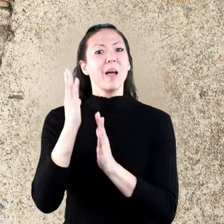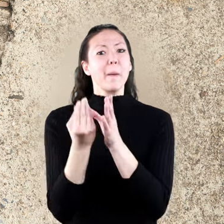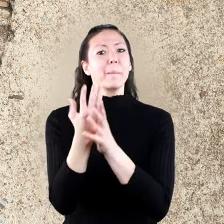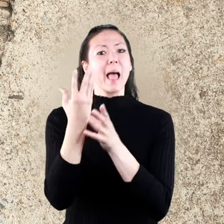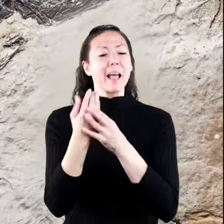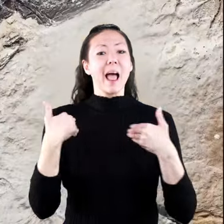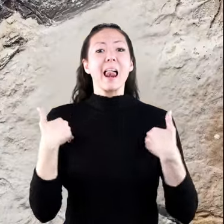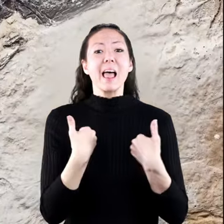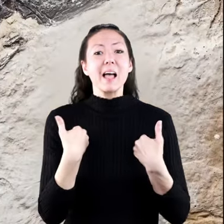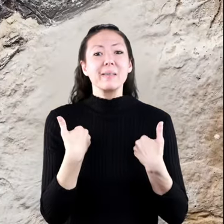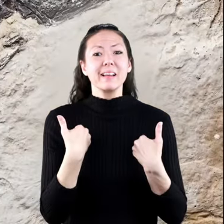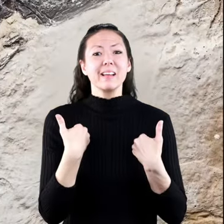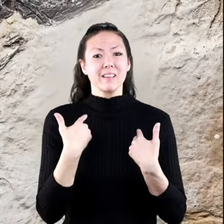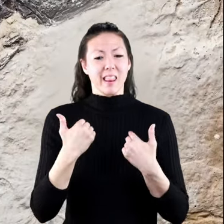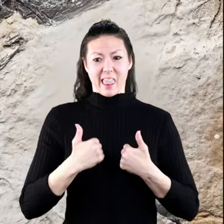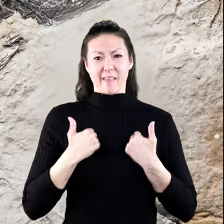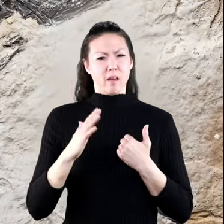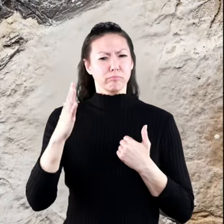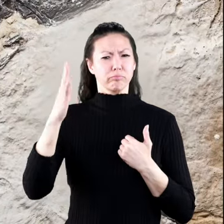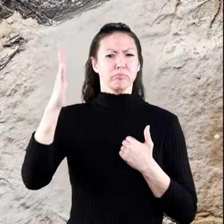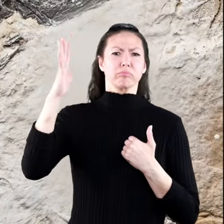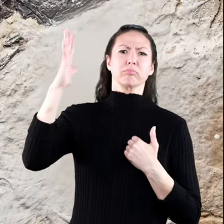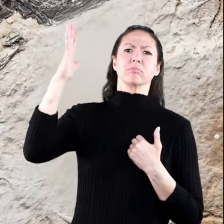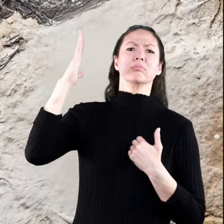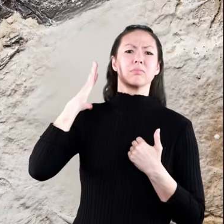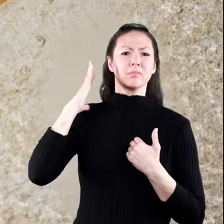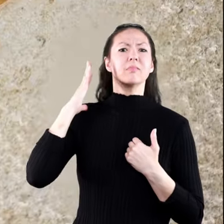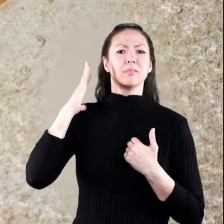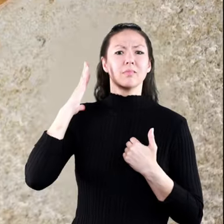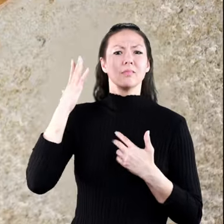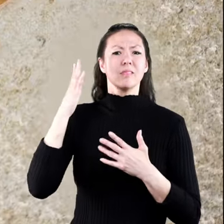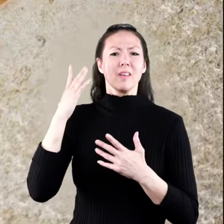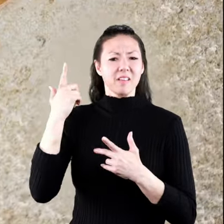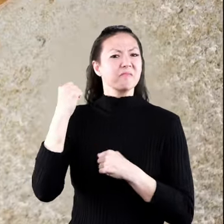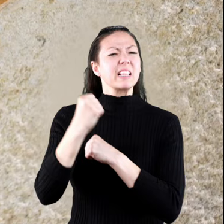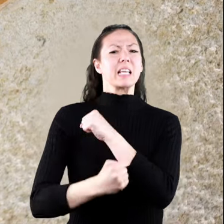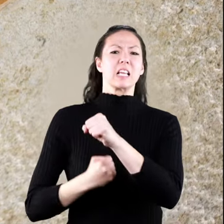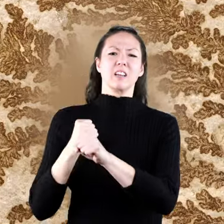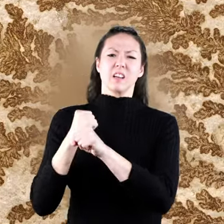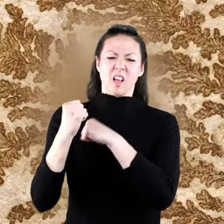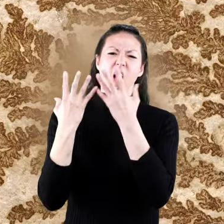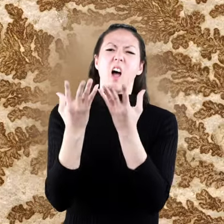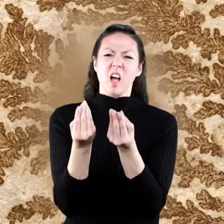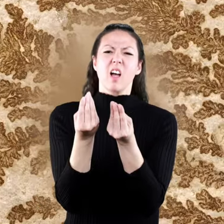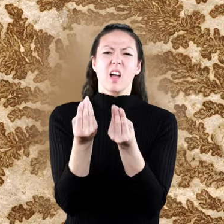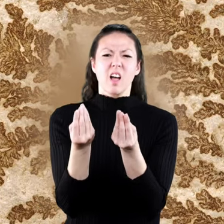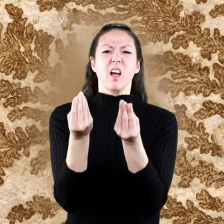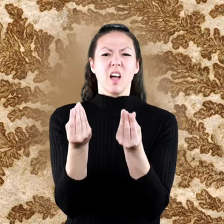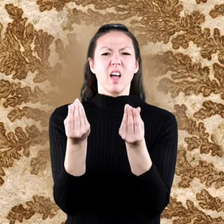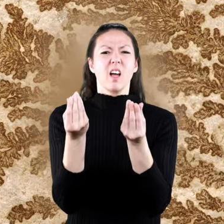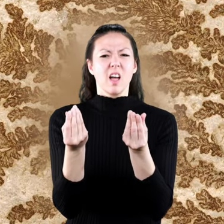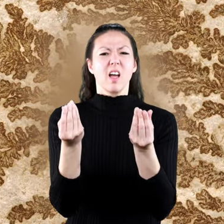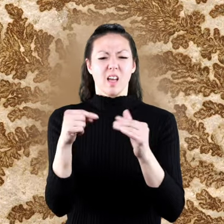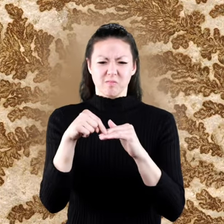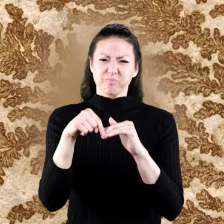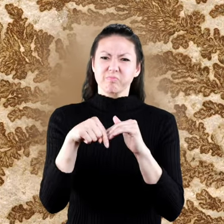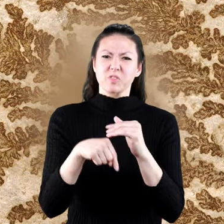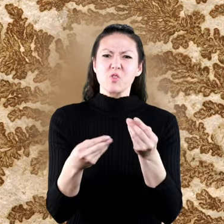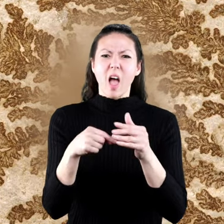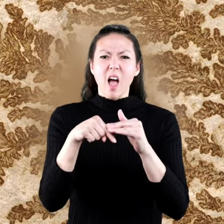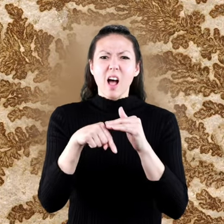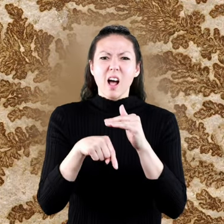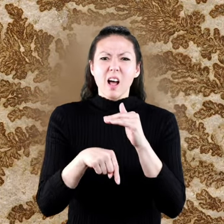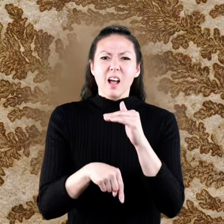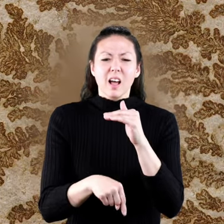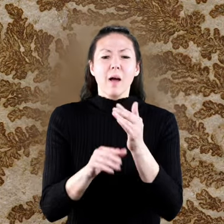The plants and animals that lived a long time ago have over the years decayed and been stored deep in the